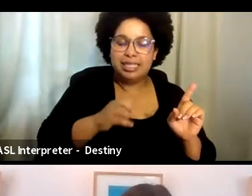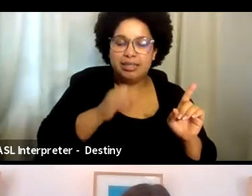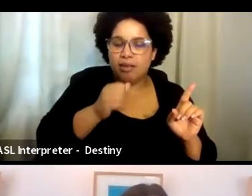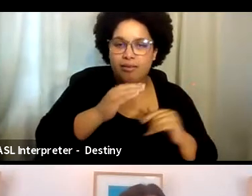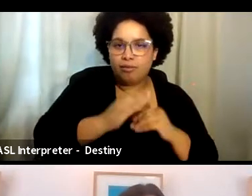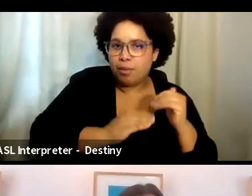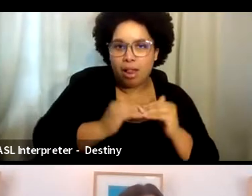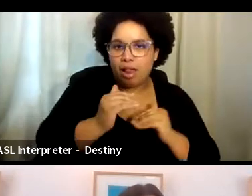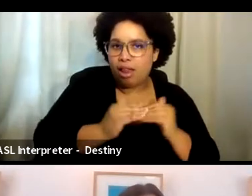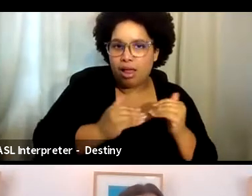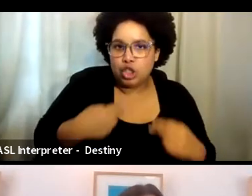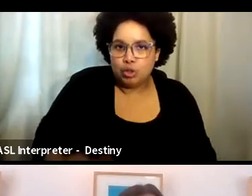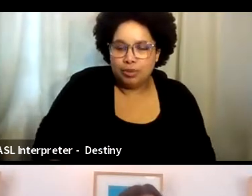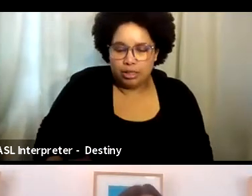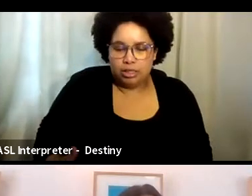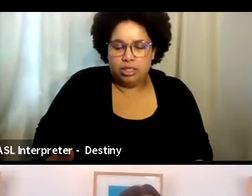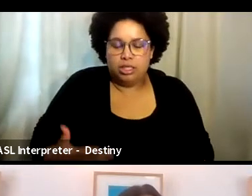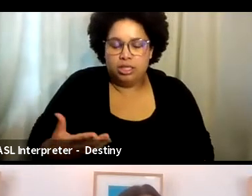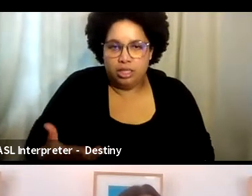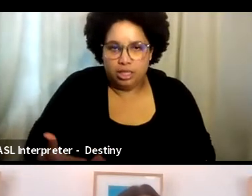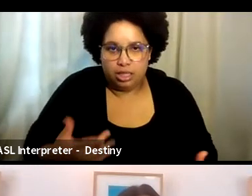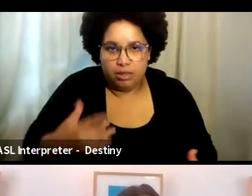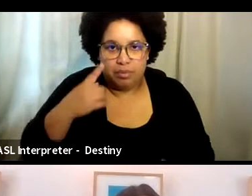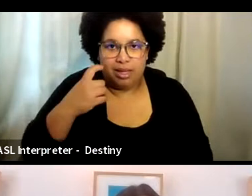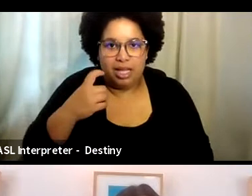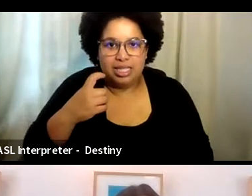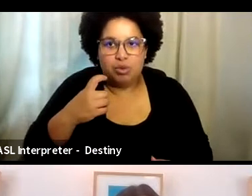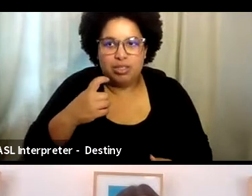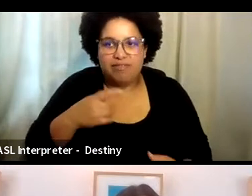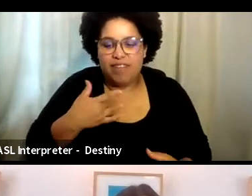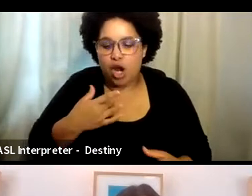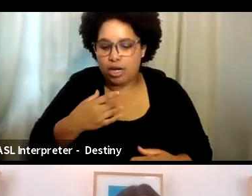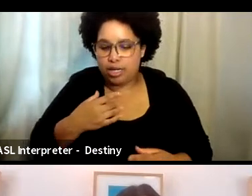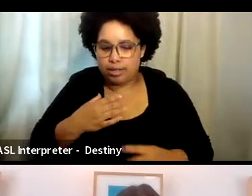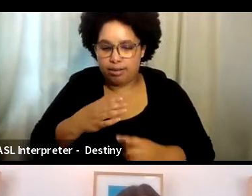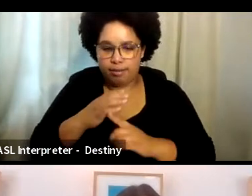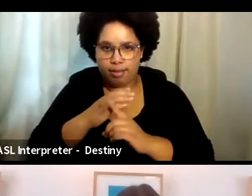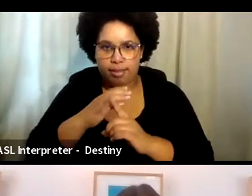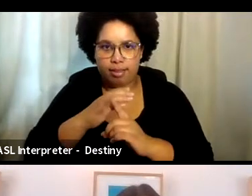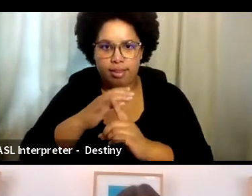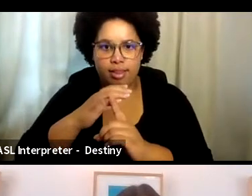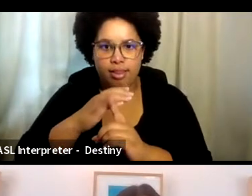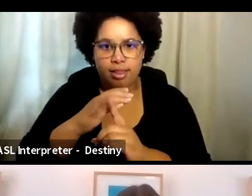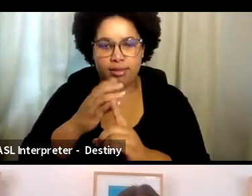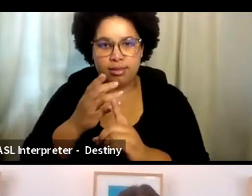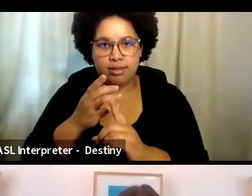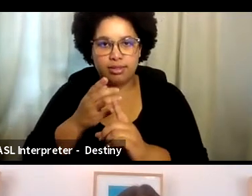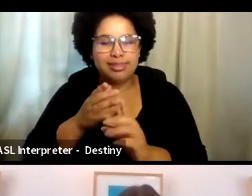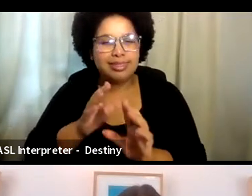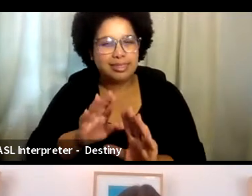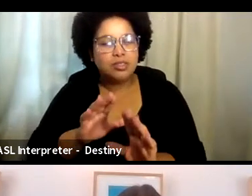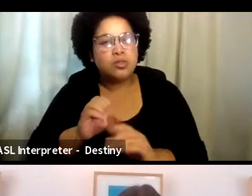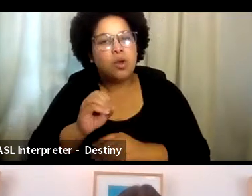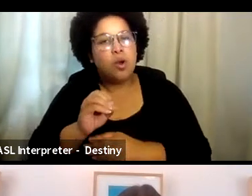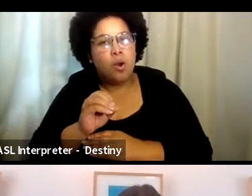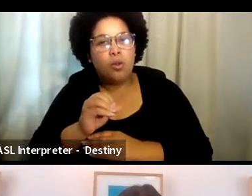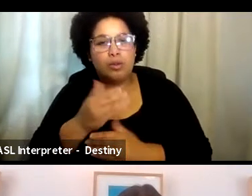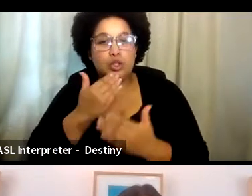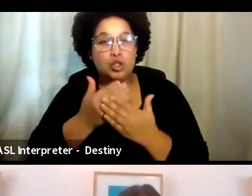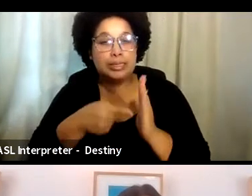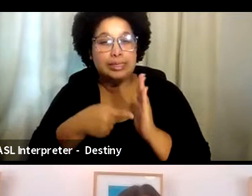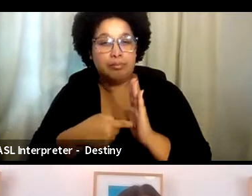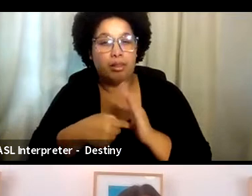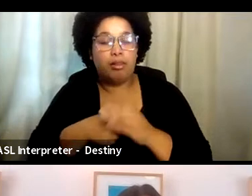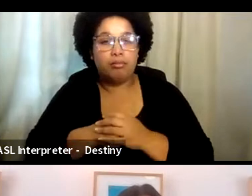comfortable with as a human being because it was predatorial. So I think that that was a very good example. Thank you for that.